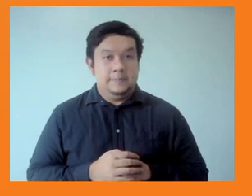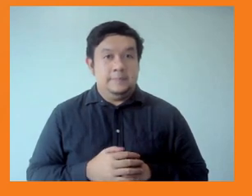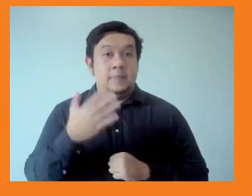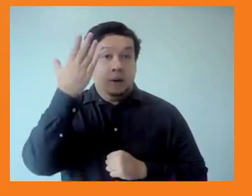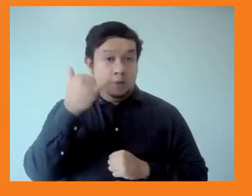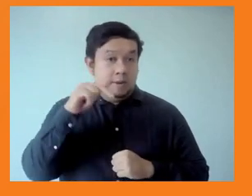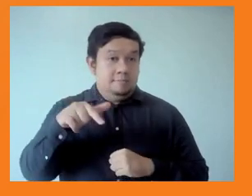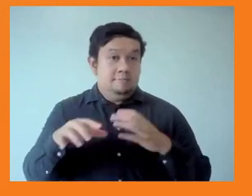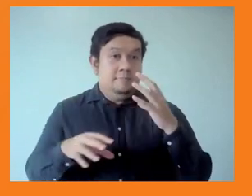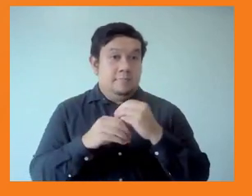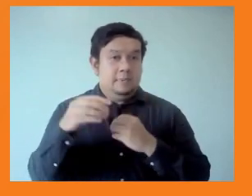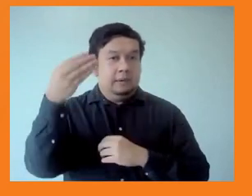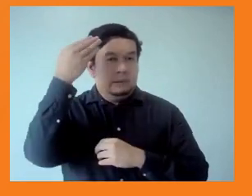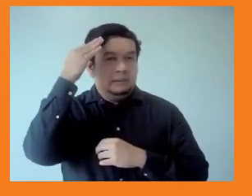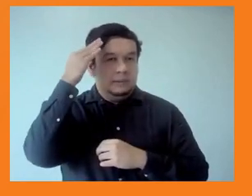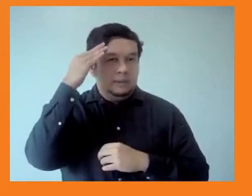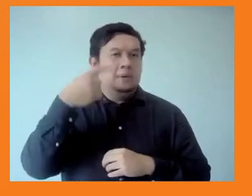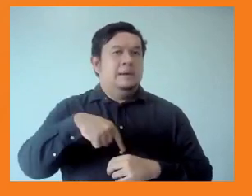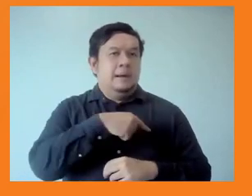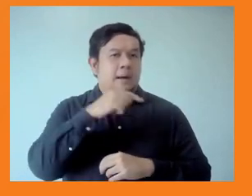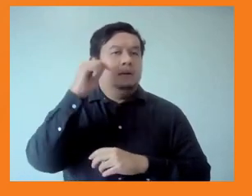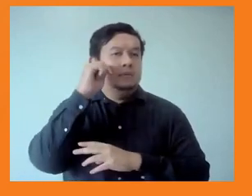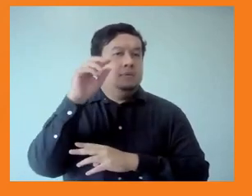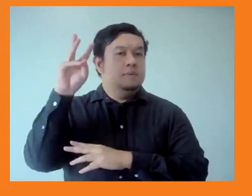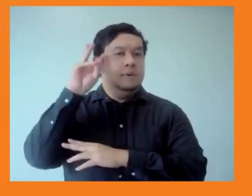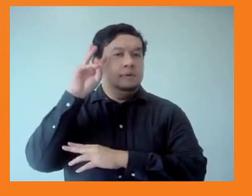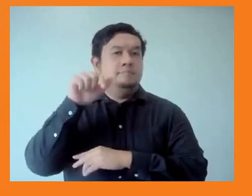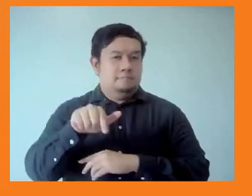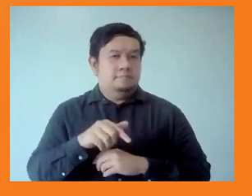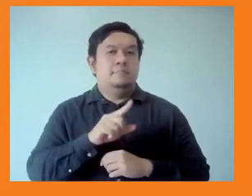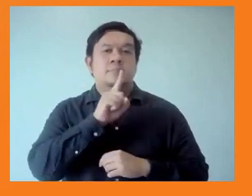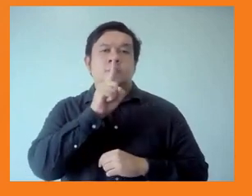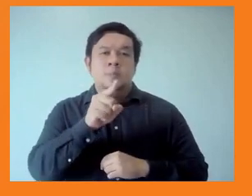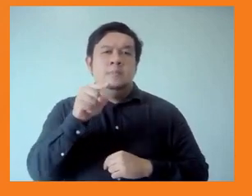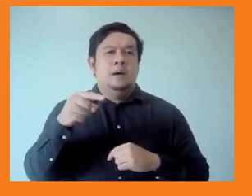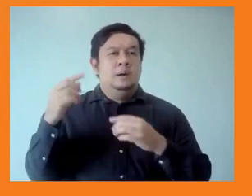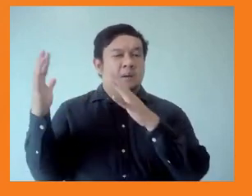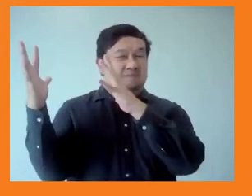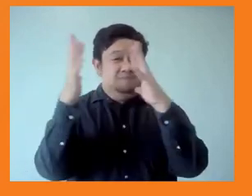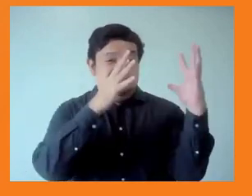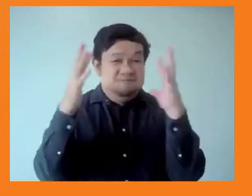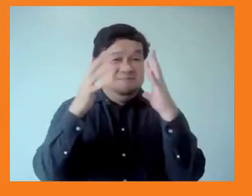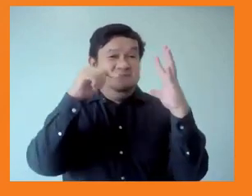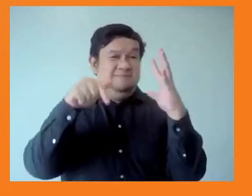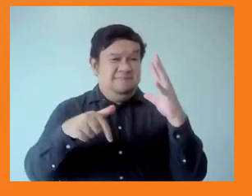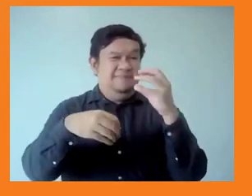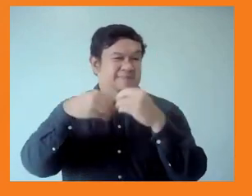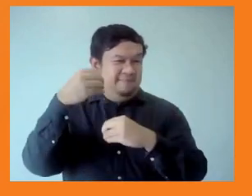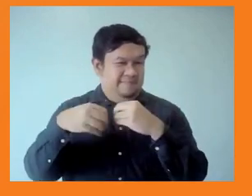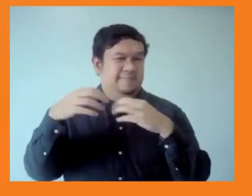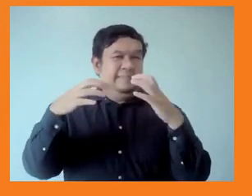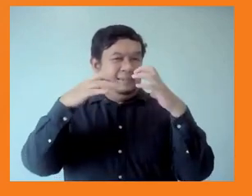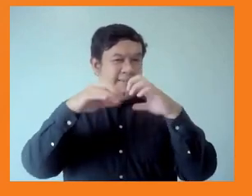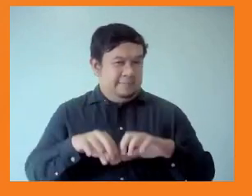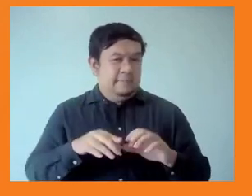Indeed, as we speak, super typhoon Norwu has just impacted the Philippines, and